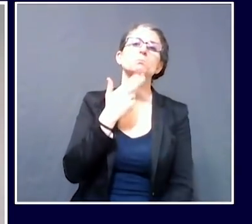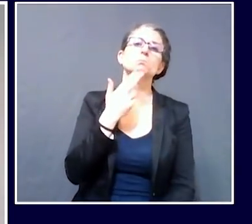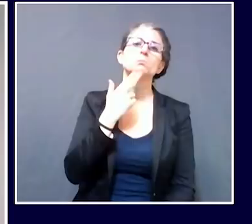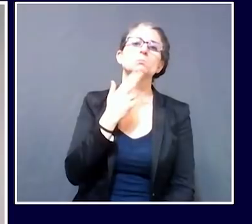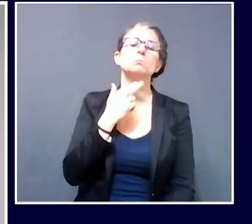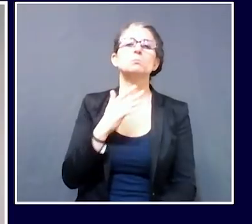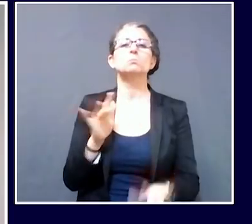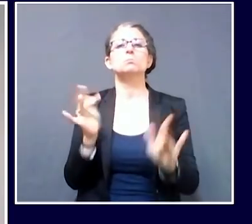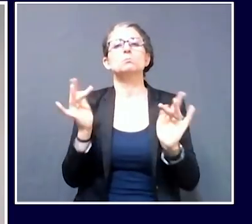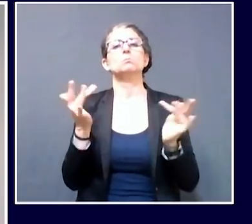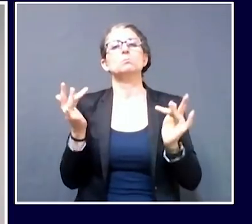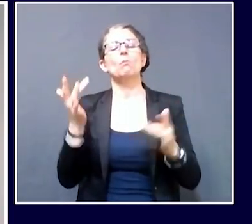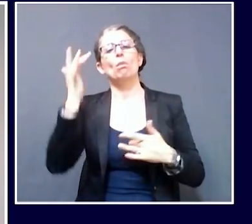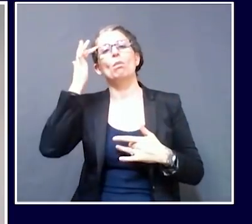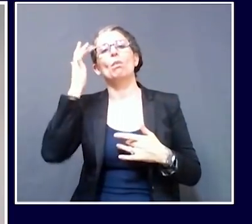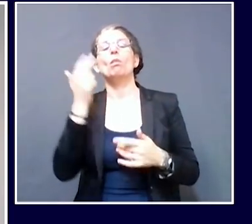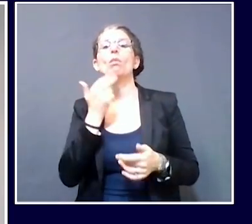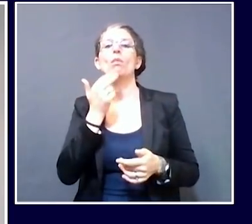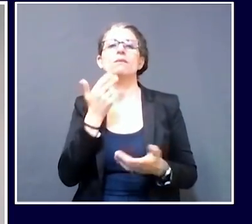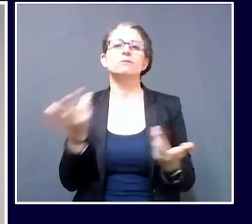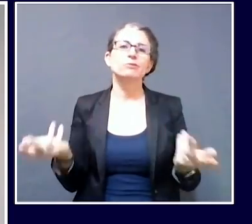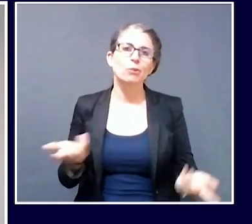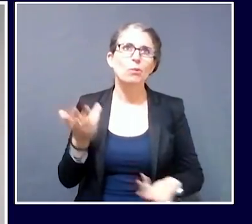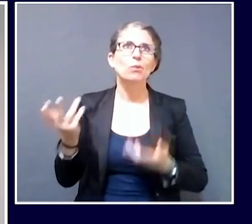capturing the risk that any of the children may pose.